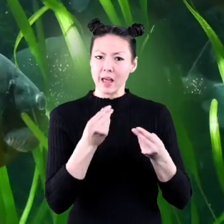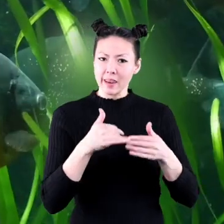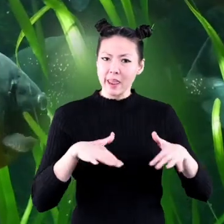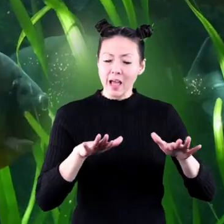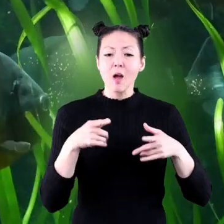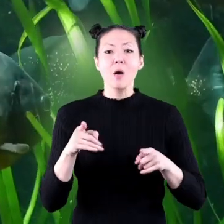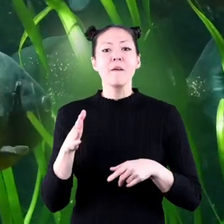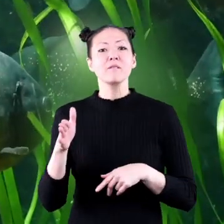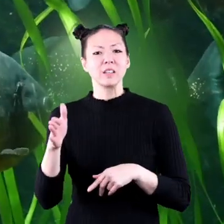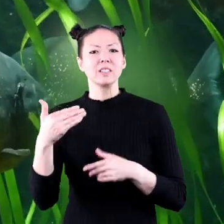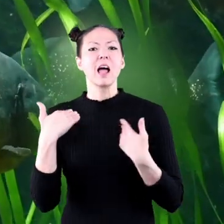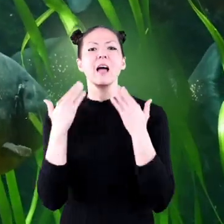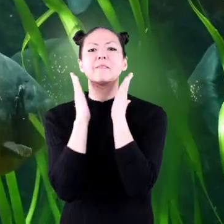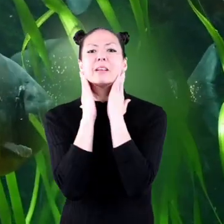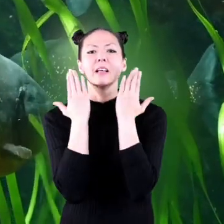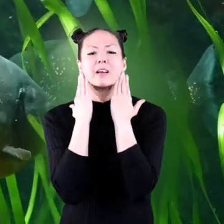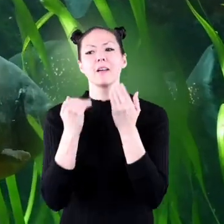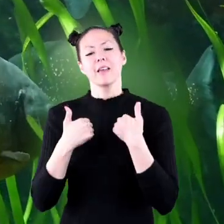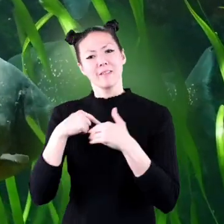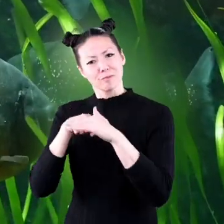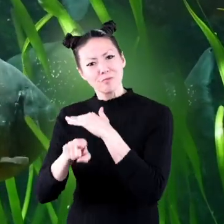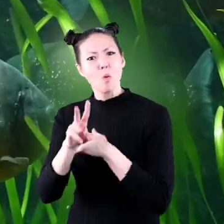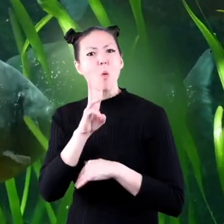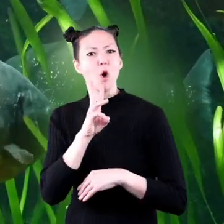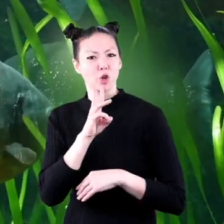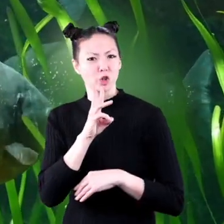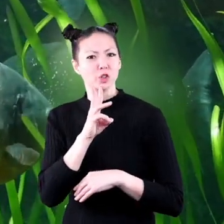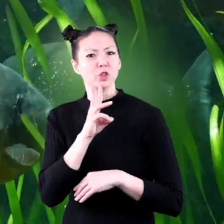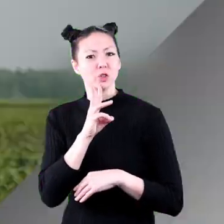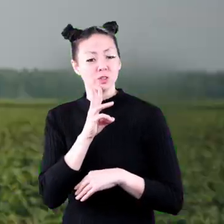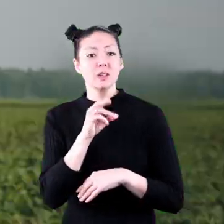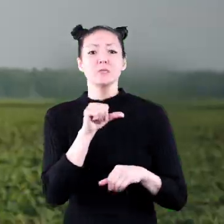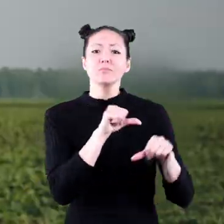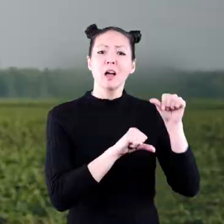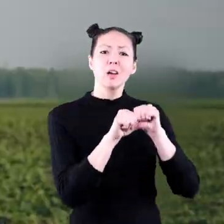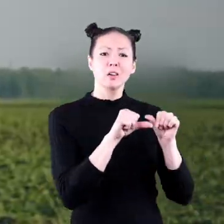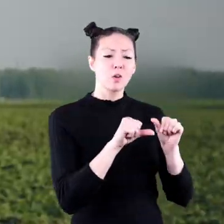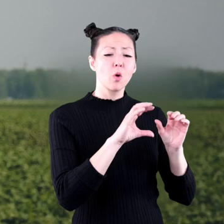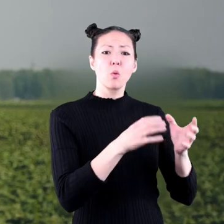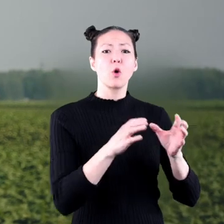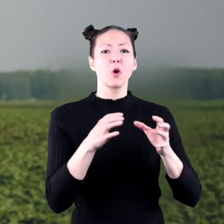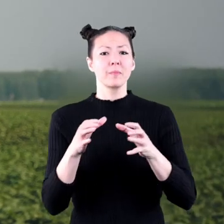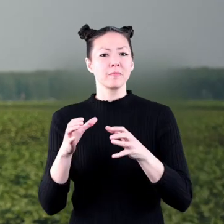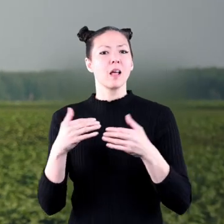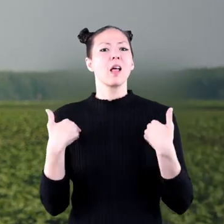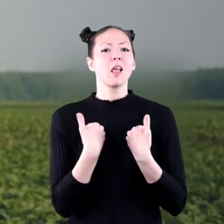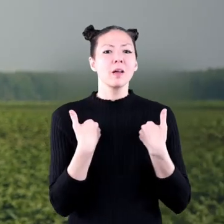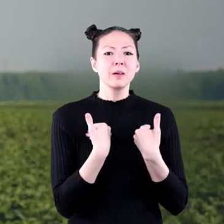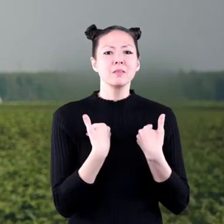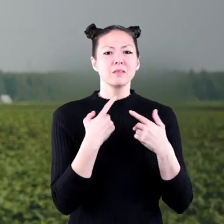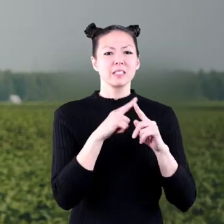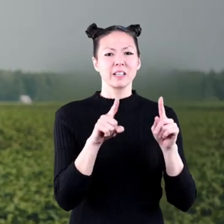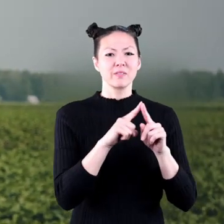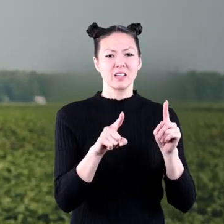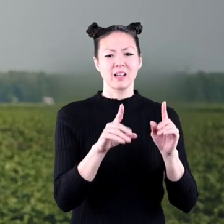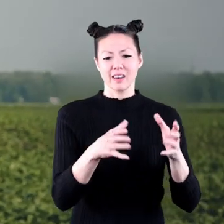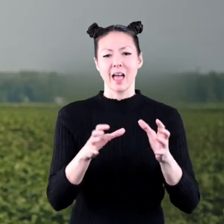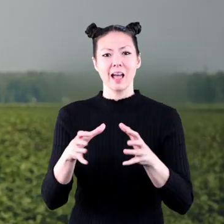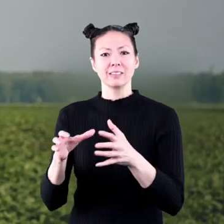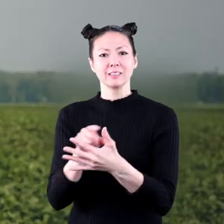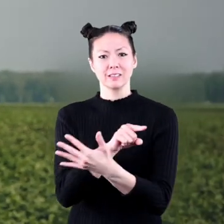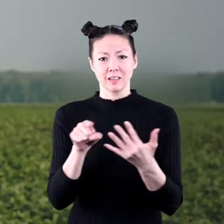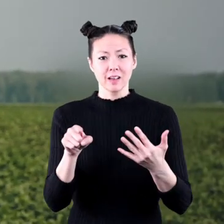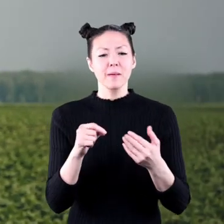while fish have gills and live in the water. Scientists group animals into different classes